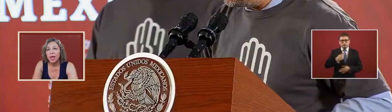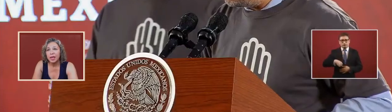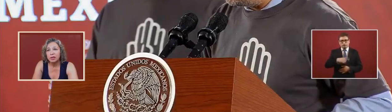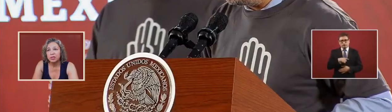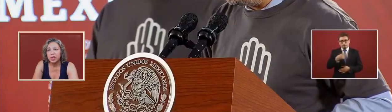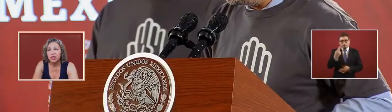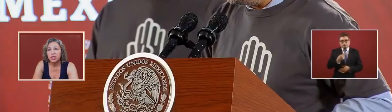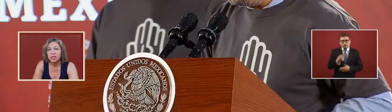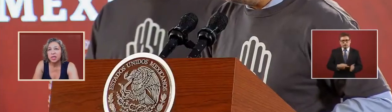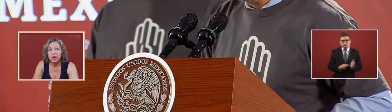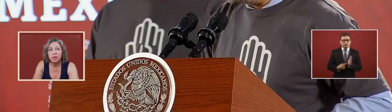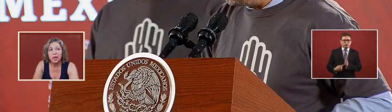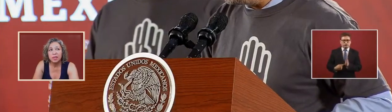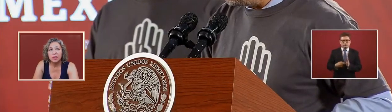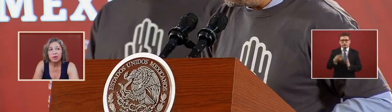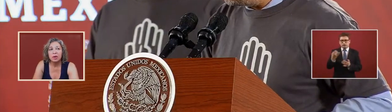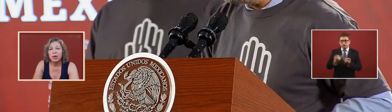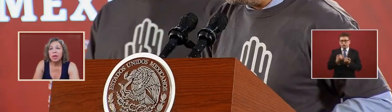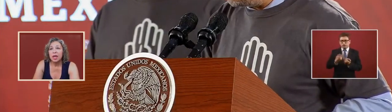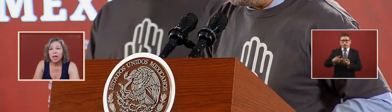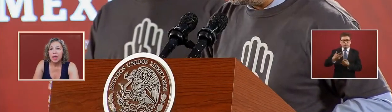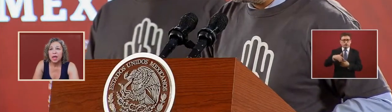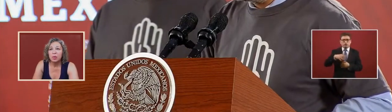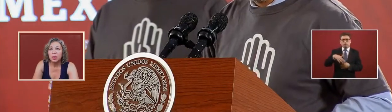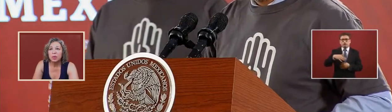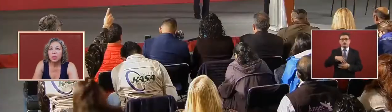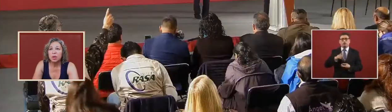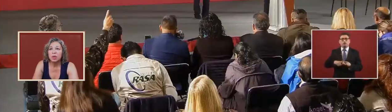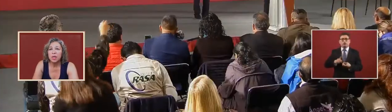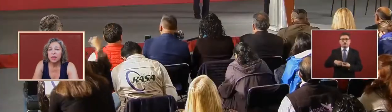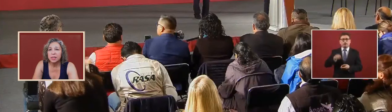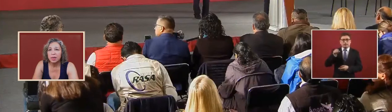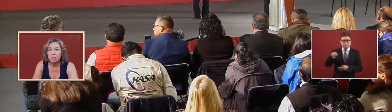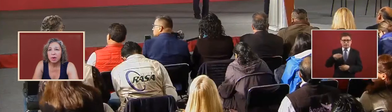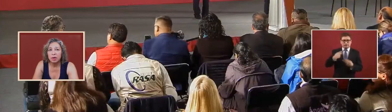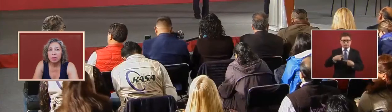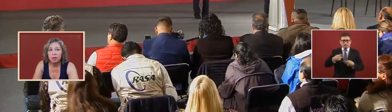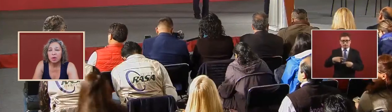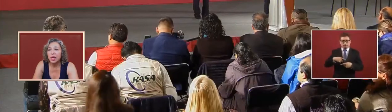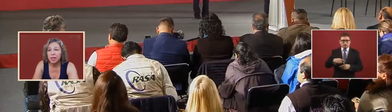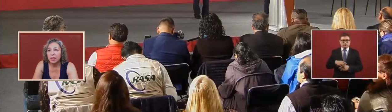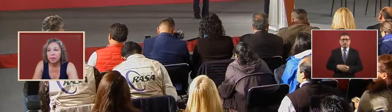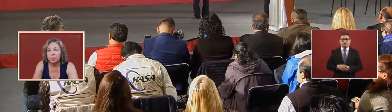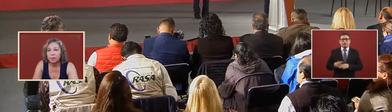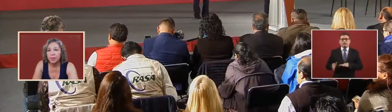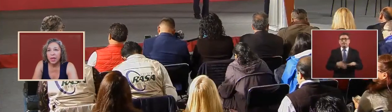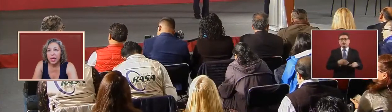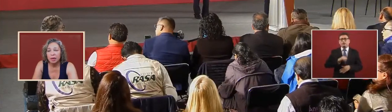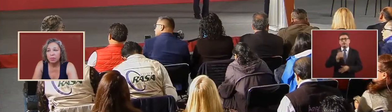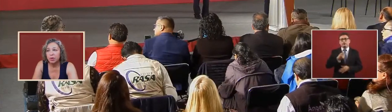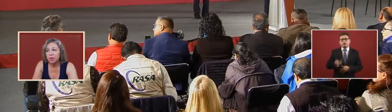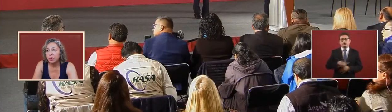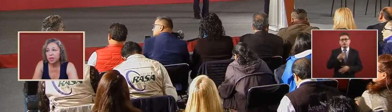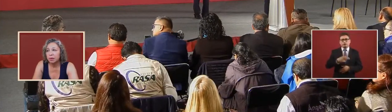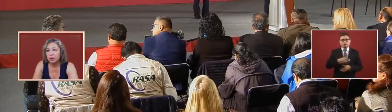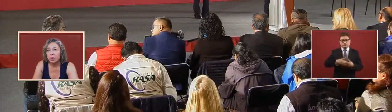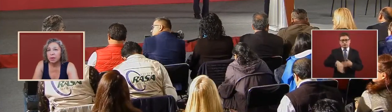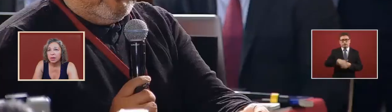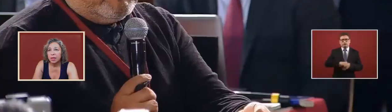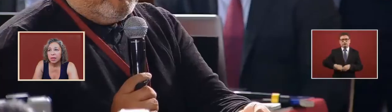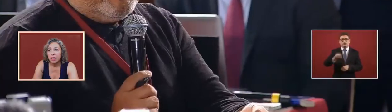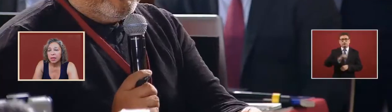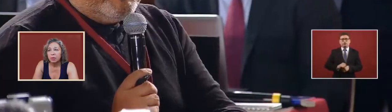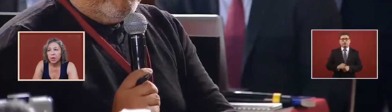accusations here and we will localize them or locate them and put them in